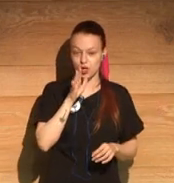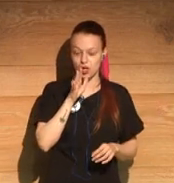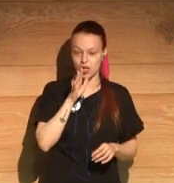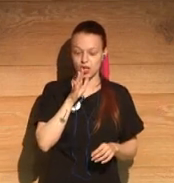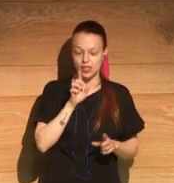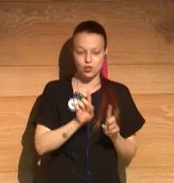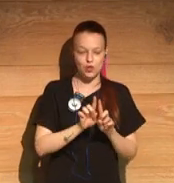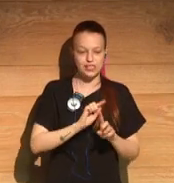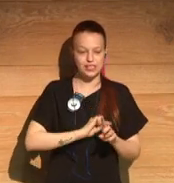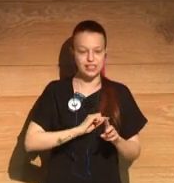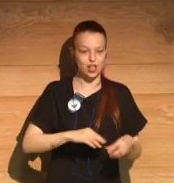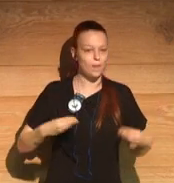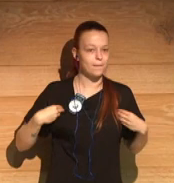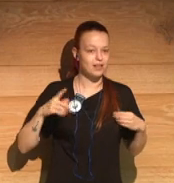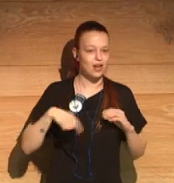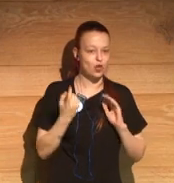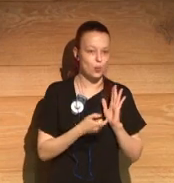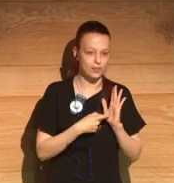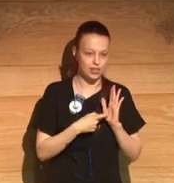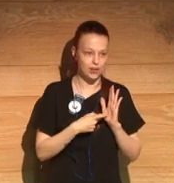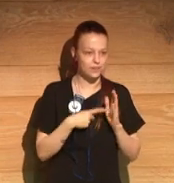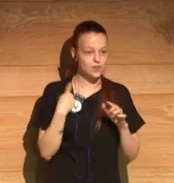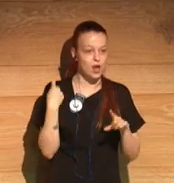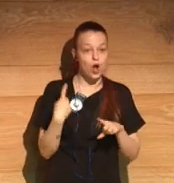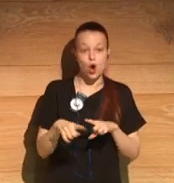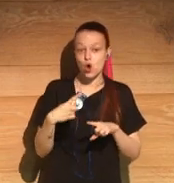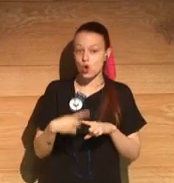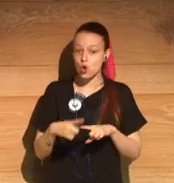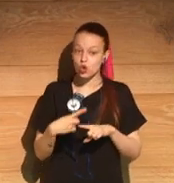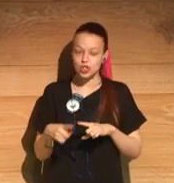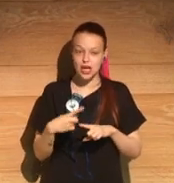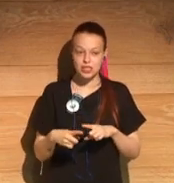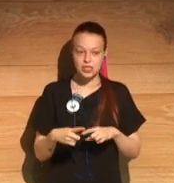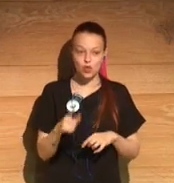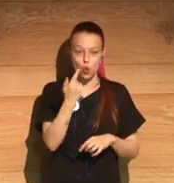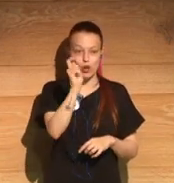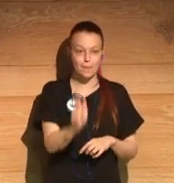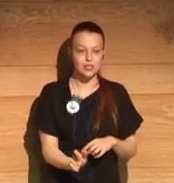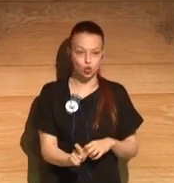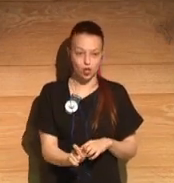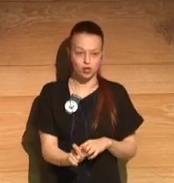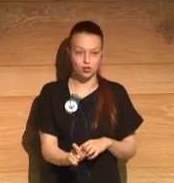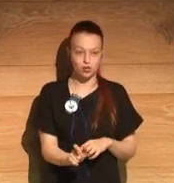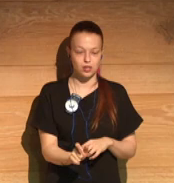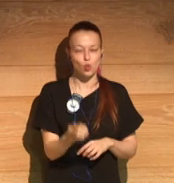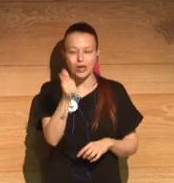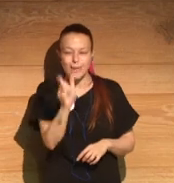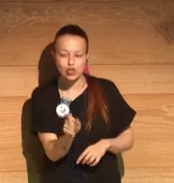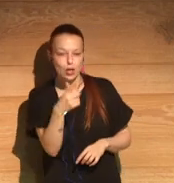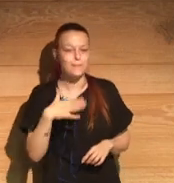of fullness in life, of the sheer number of things